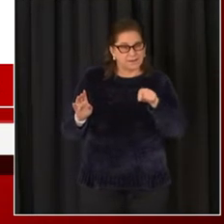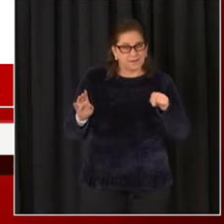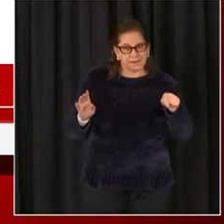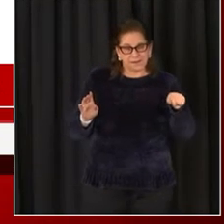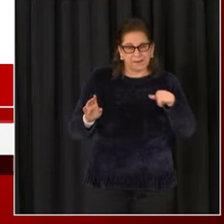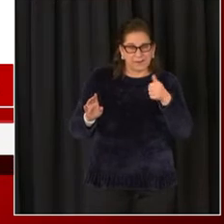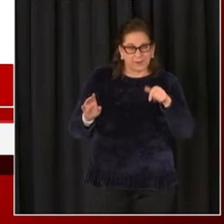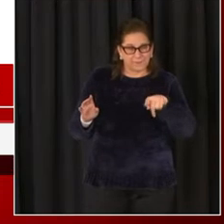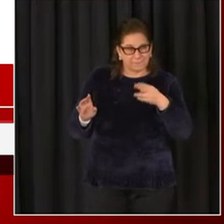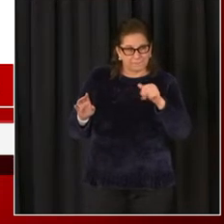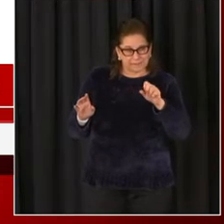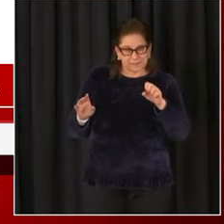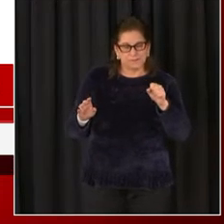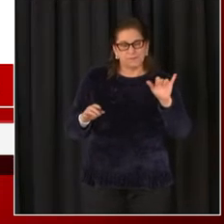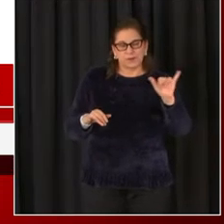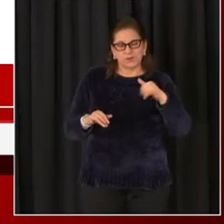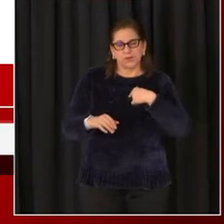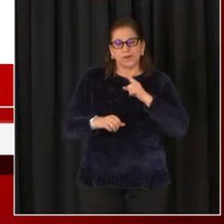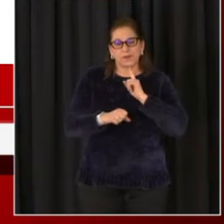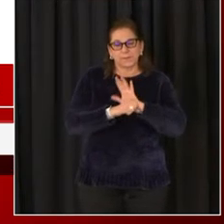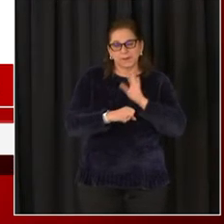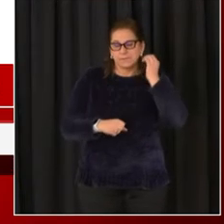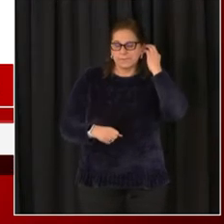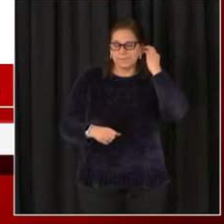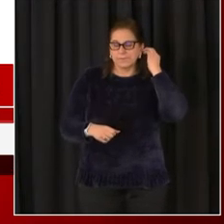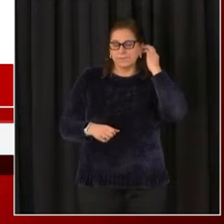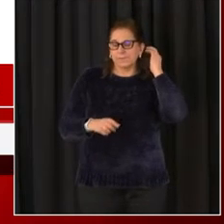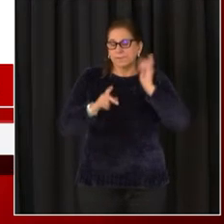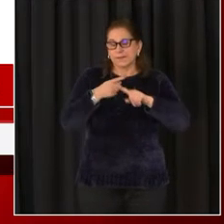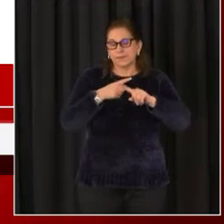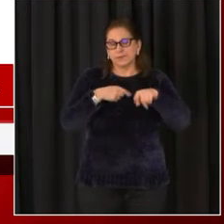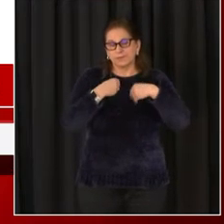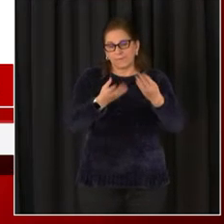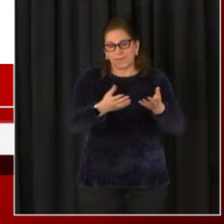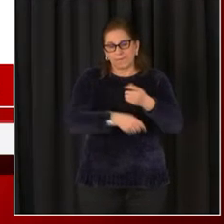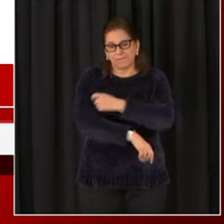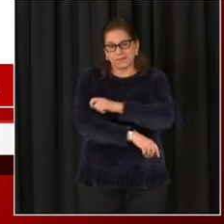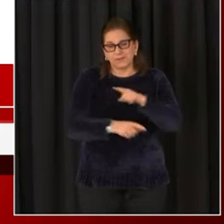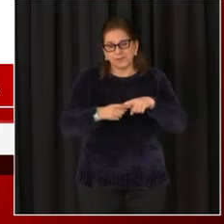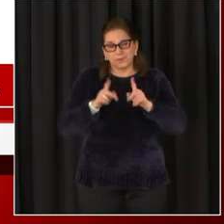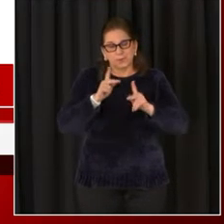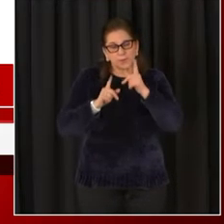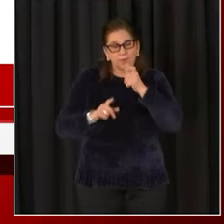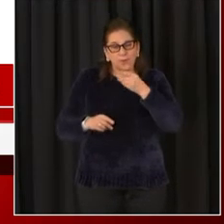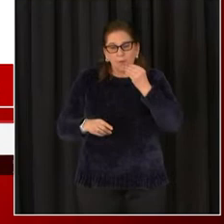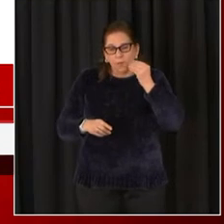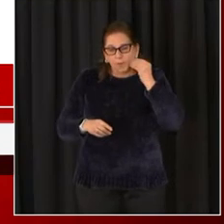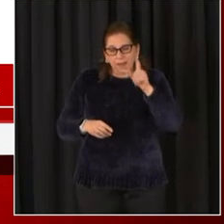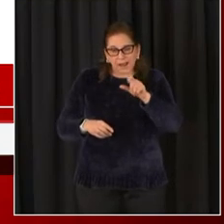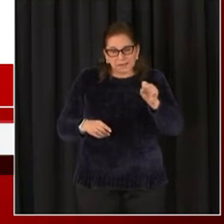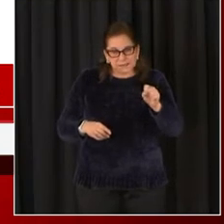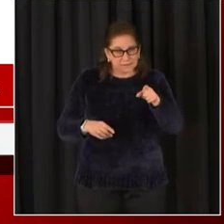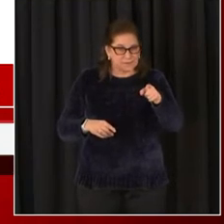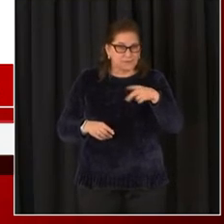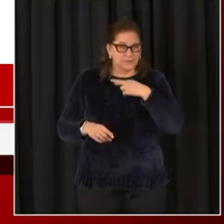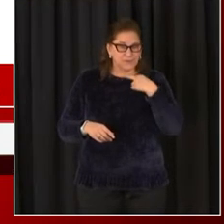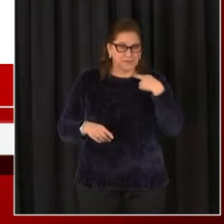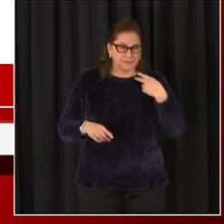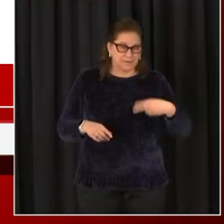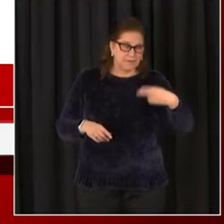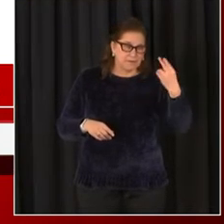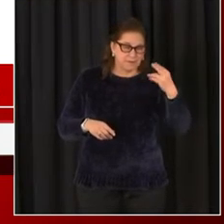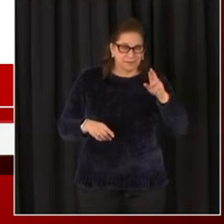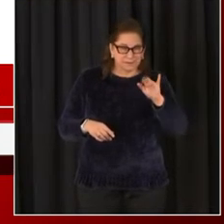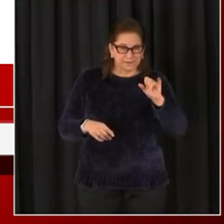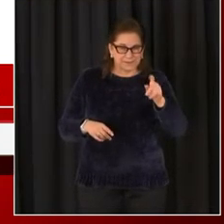that individuals experiencing homelessness in the district, who've also been at increased risk for acquiring the infection, will be